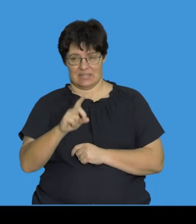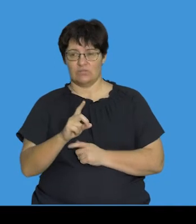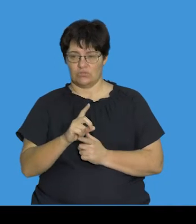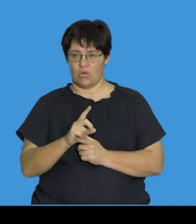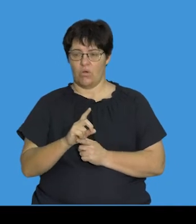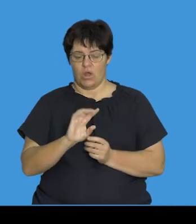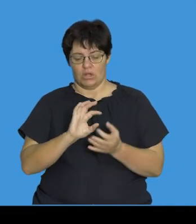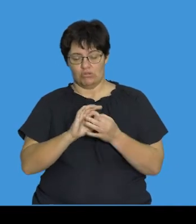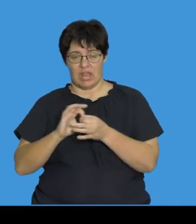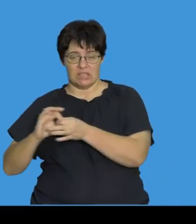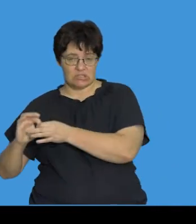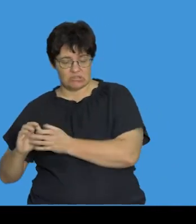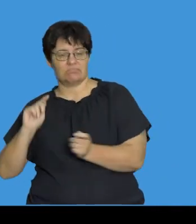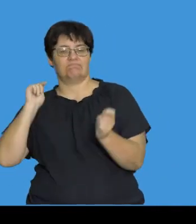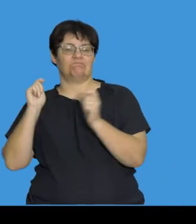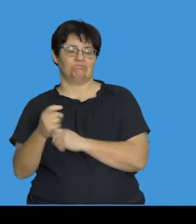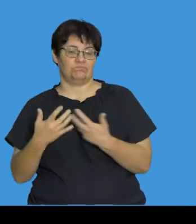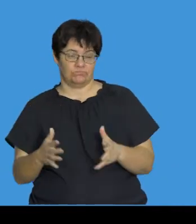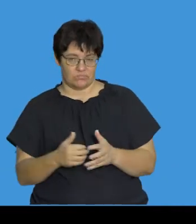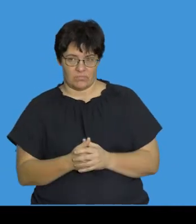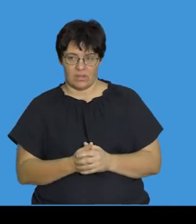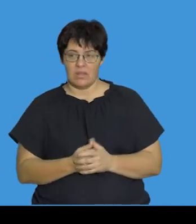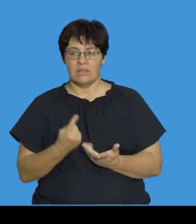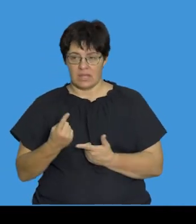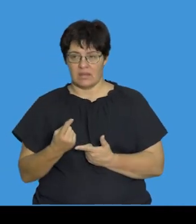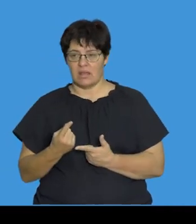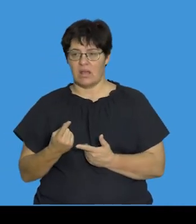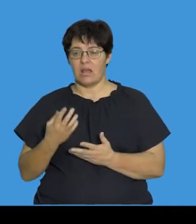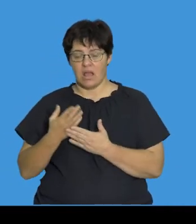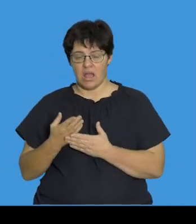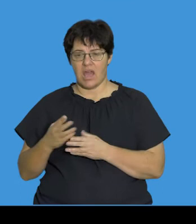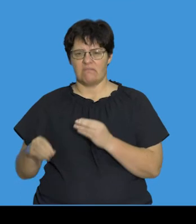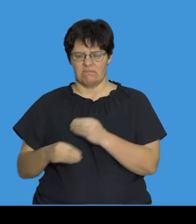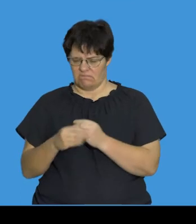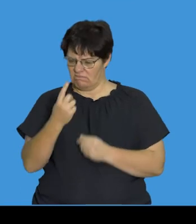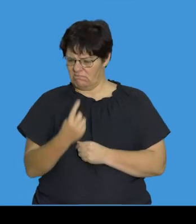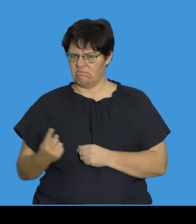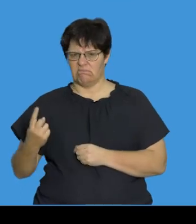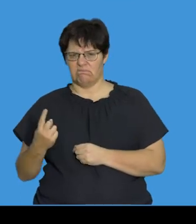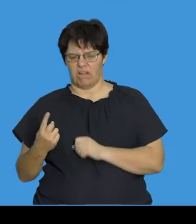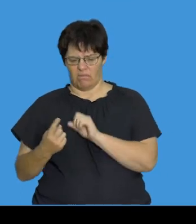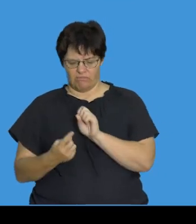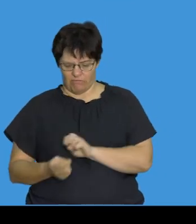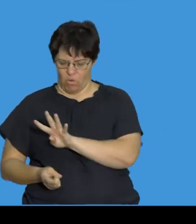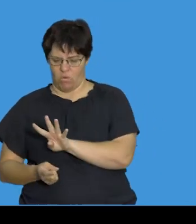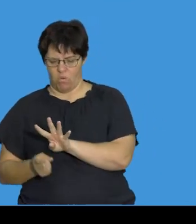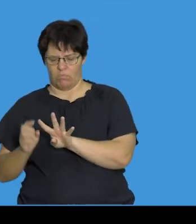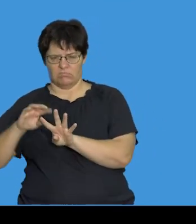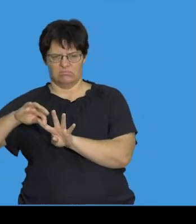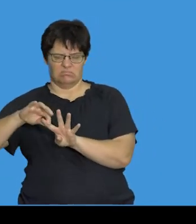of amino acids being altered. And often, you end up having an odd nucleotide, and in this case,